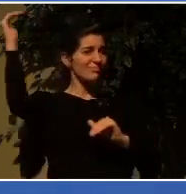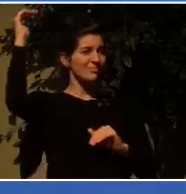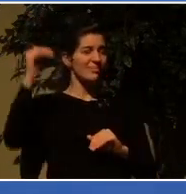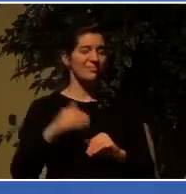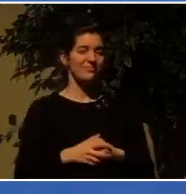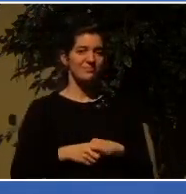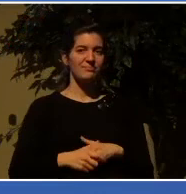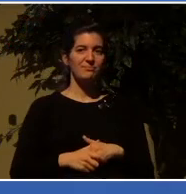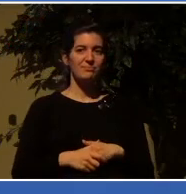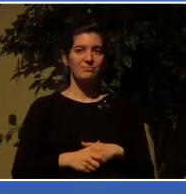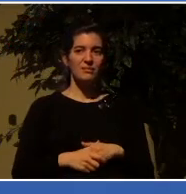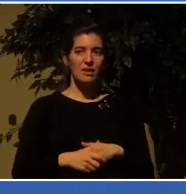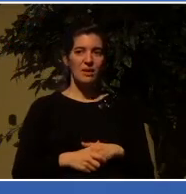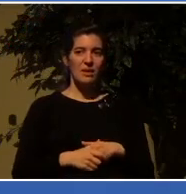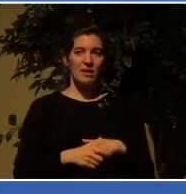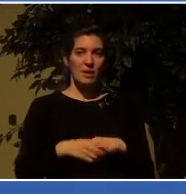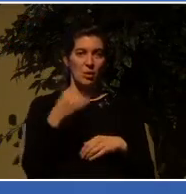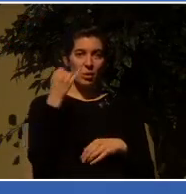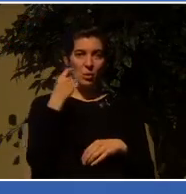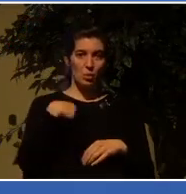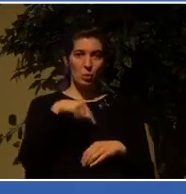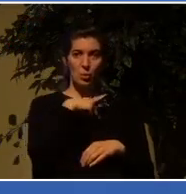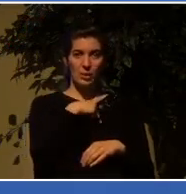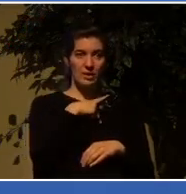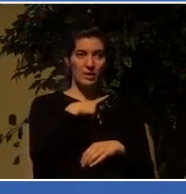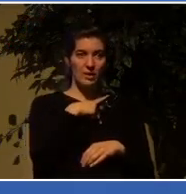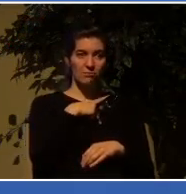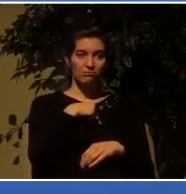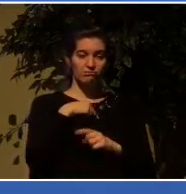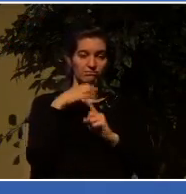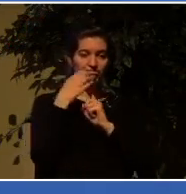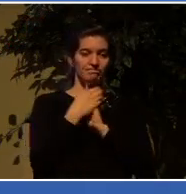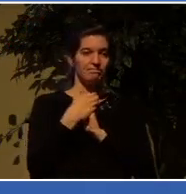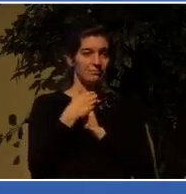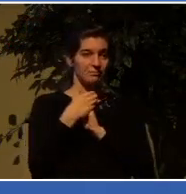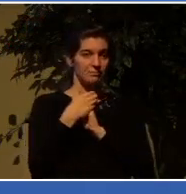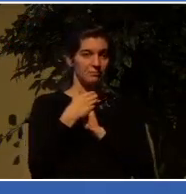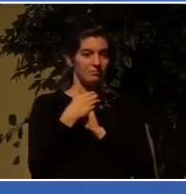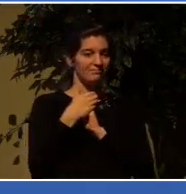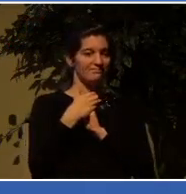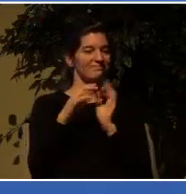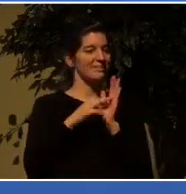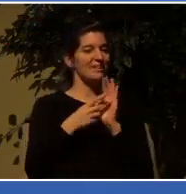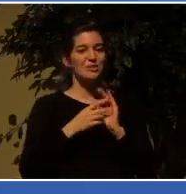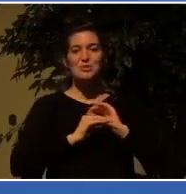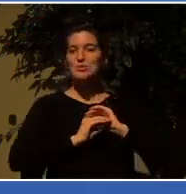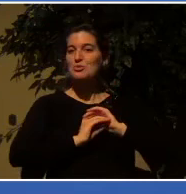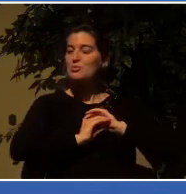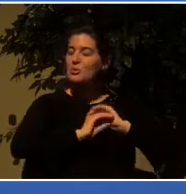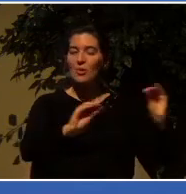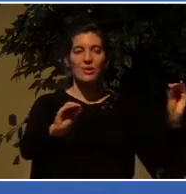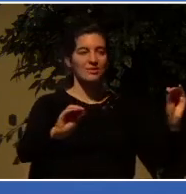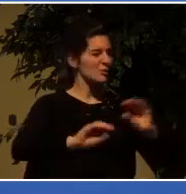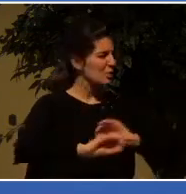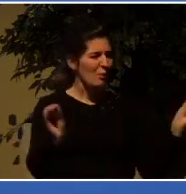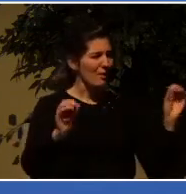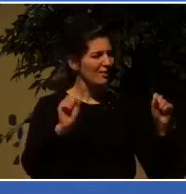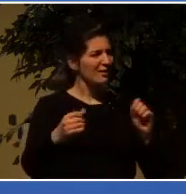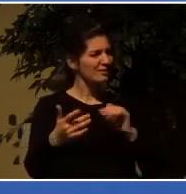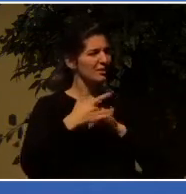in his hands, nobody but nobody can touch us. God